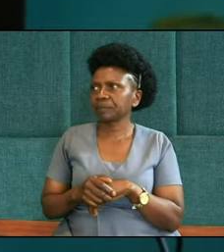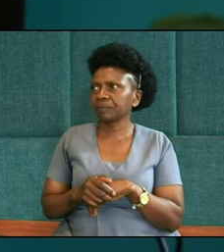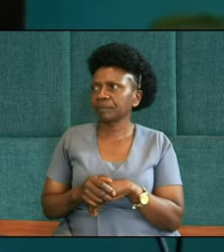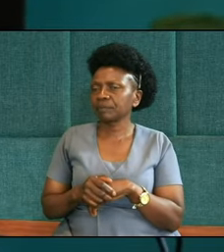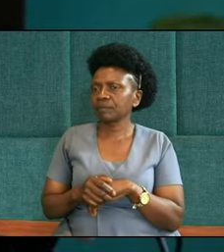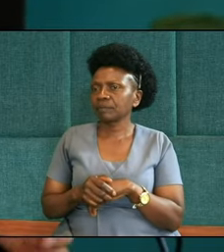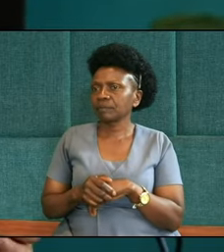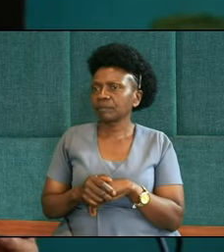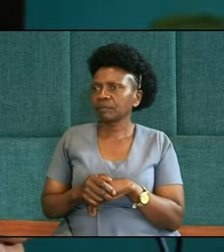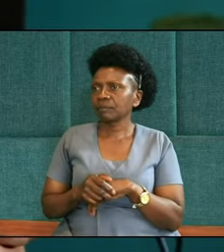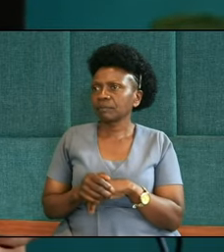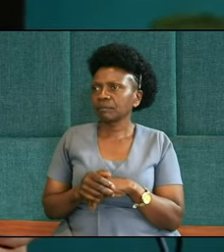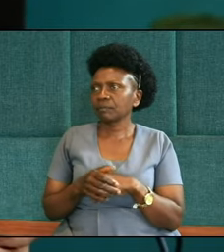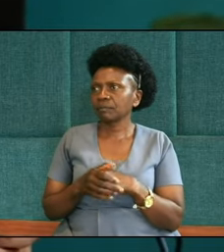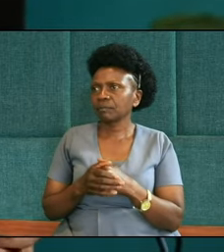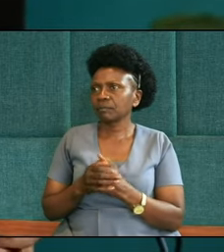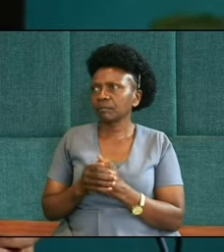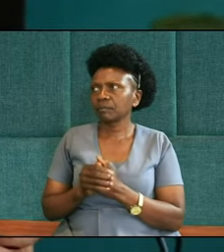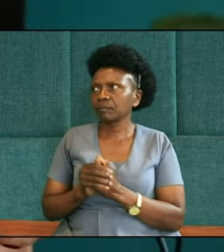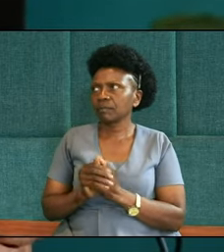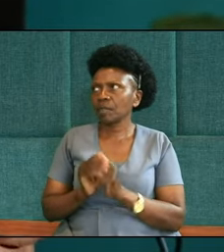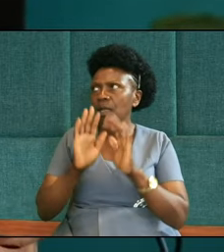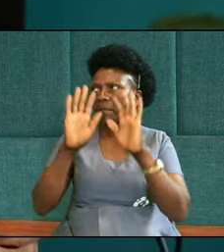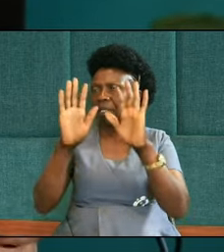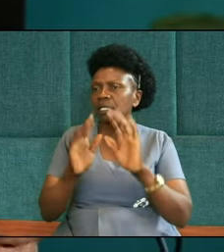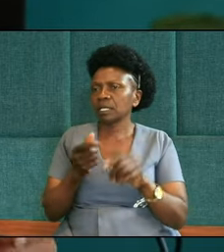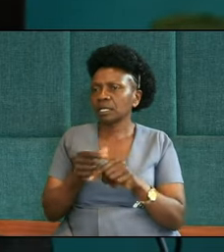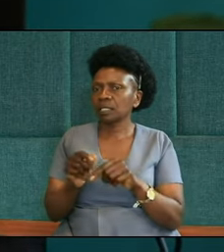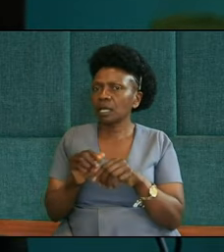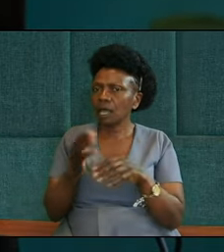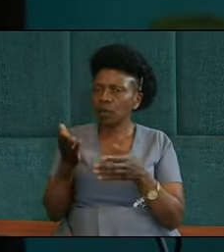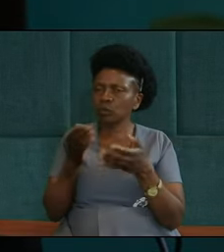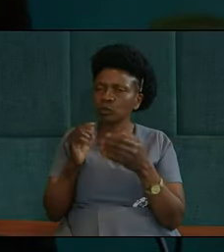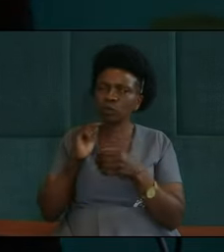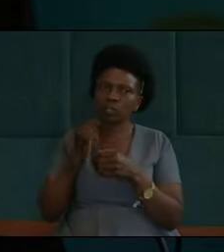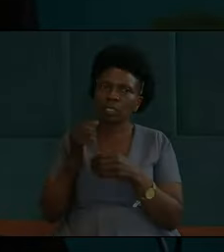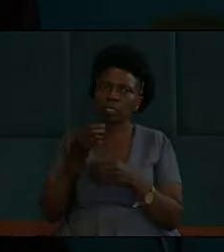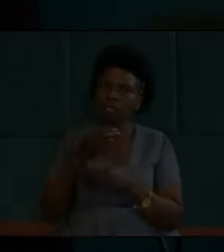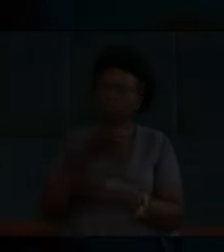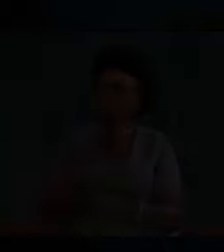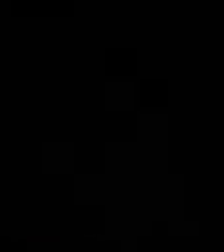Amazing Grace, how sweet the sound that saved a wretch like me. me. you sweet wasben can't